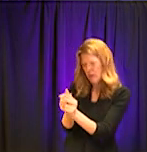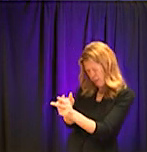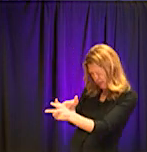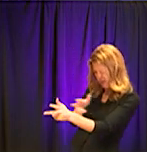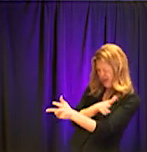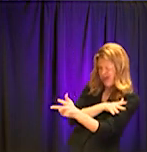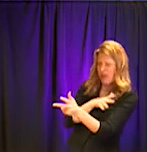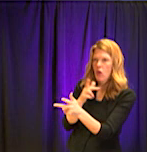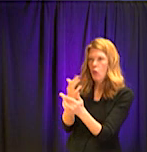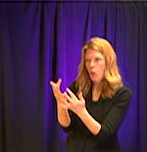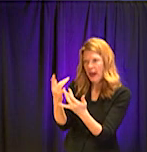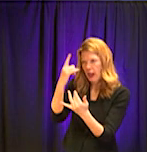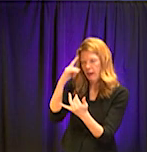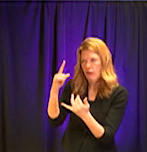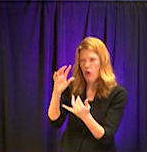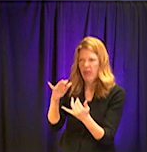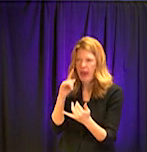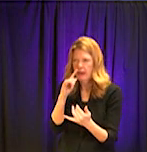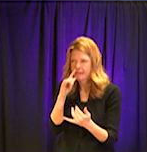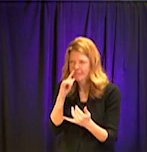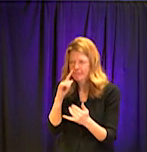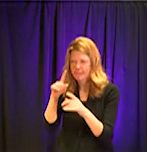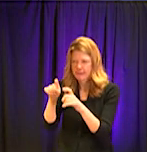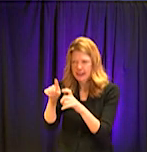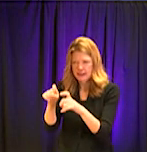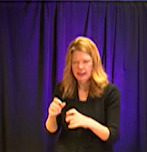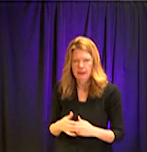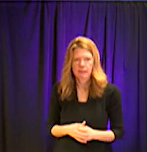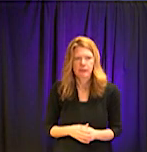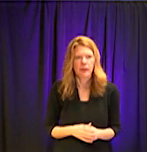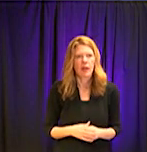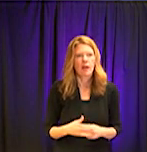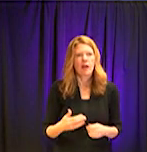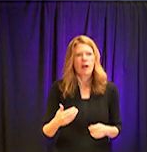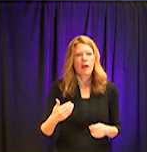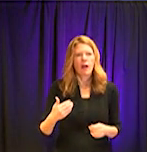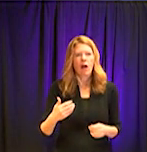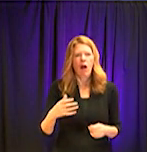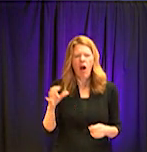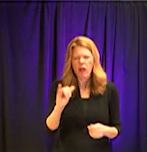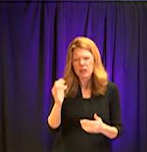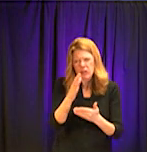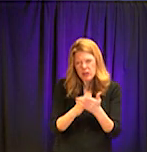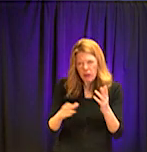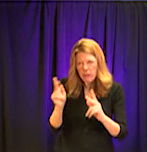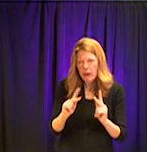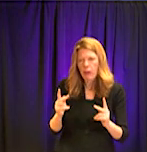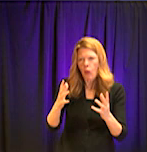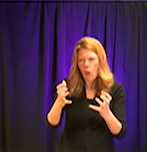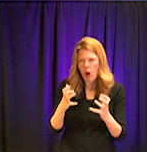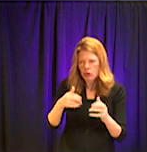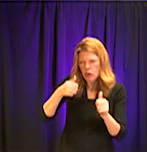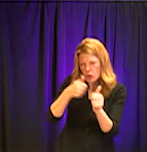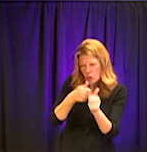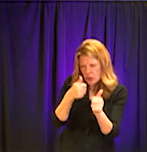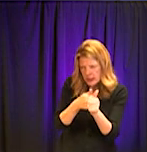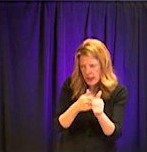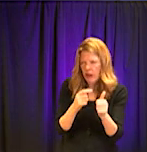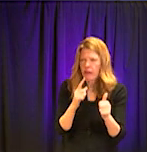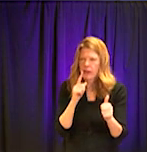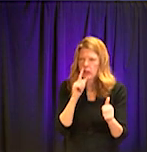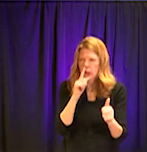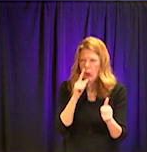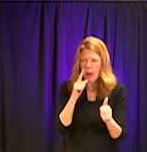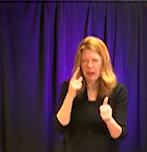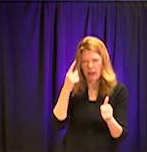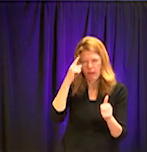Uh, how effective, there is an urgency now and a call for self-swabbing, uh, to, to do some testing,